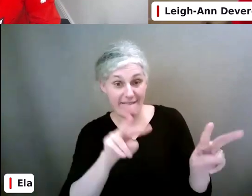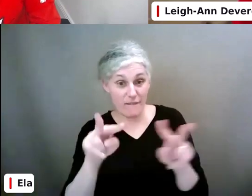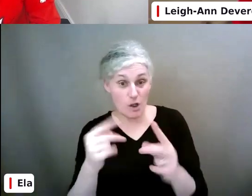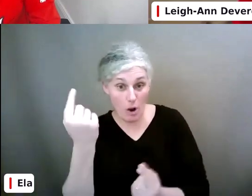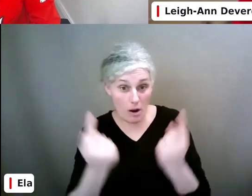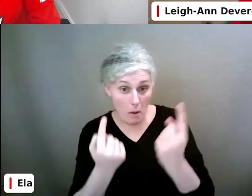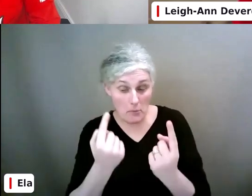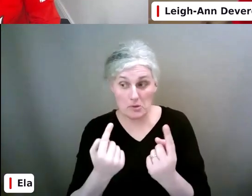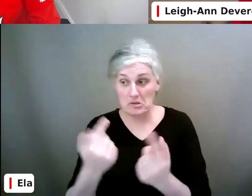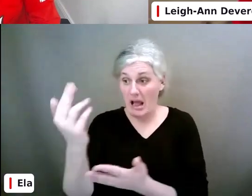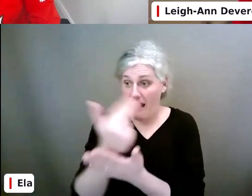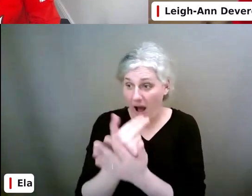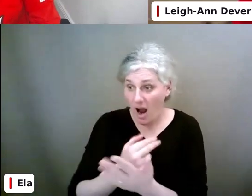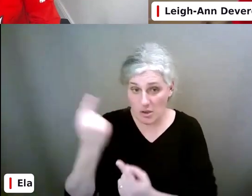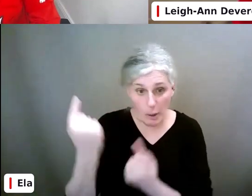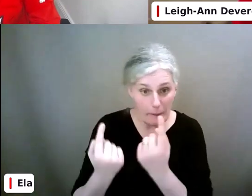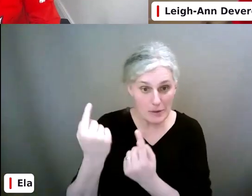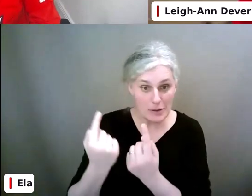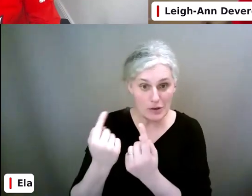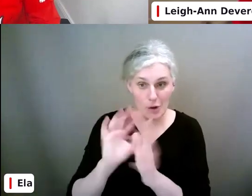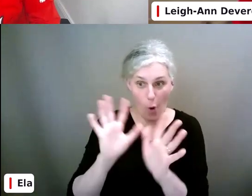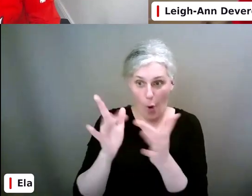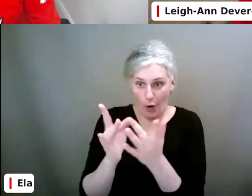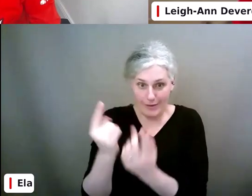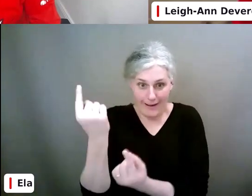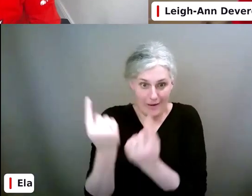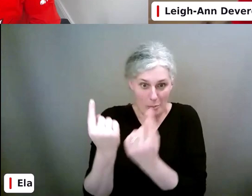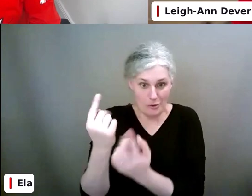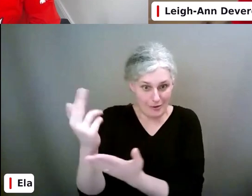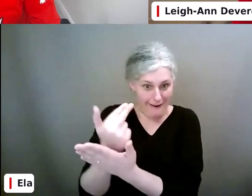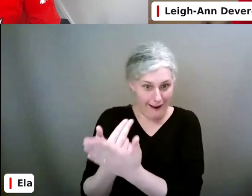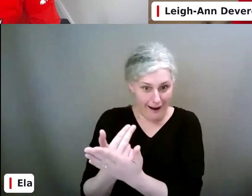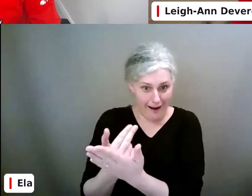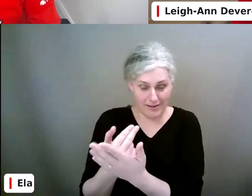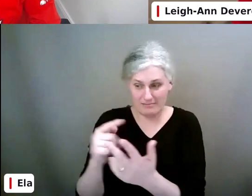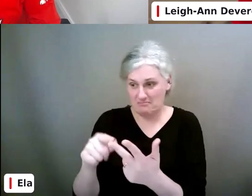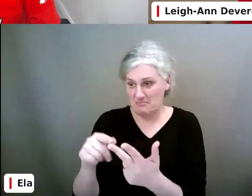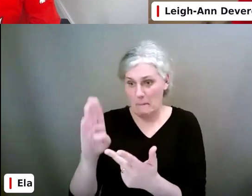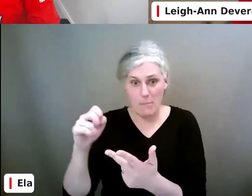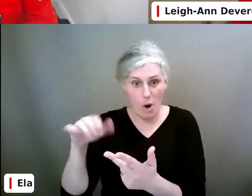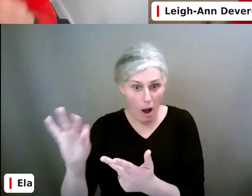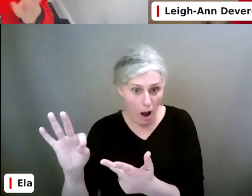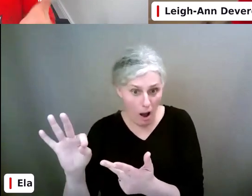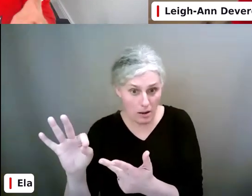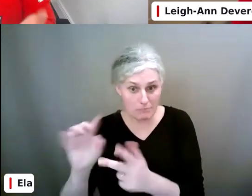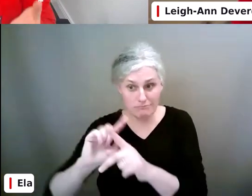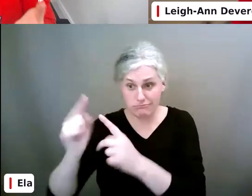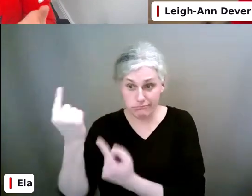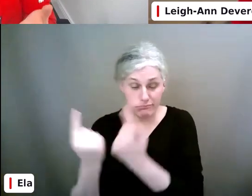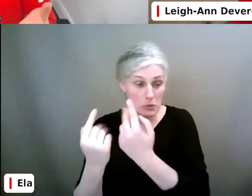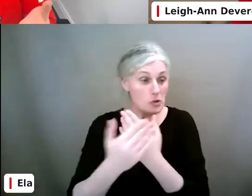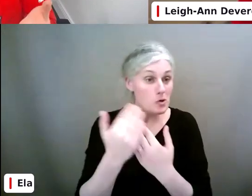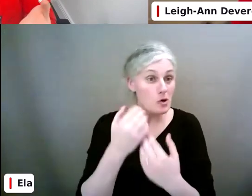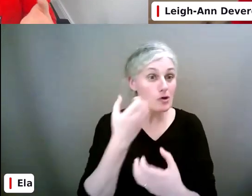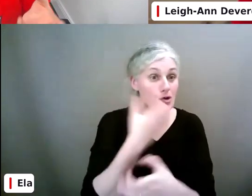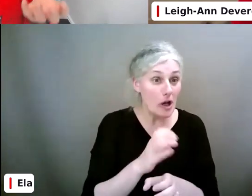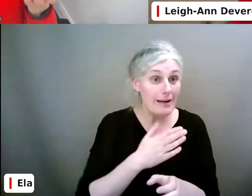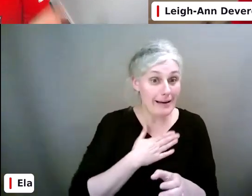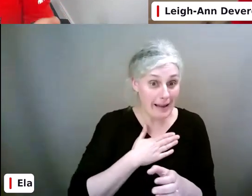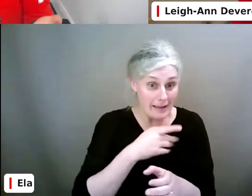art competitions, online art competitions, blogs, blog competitions. Does your young person like writing?